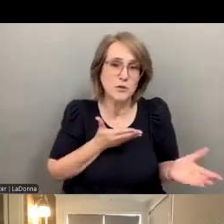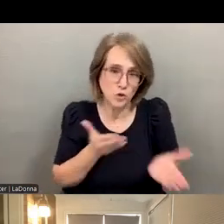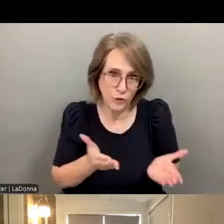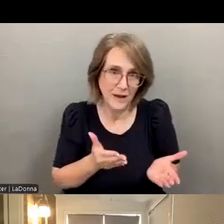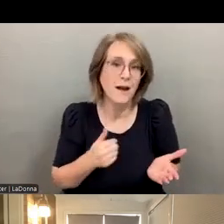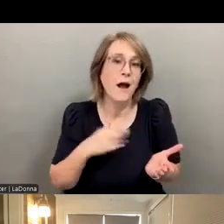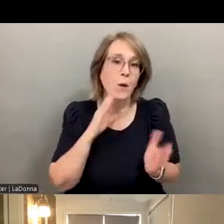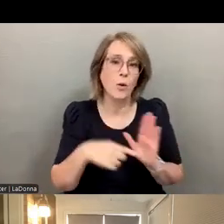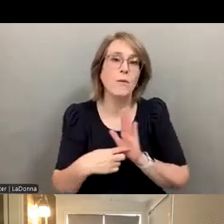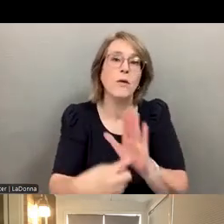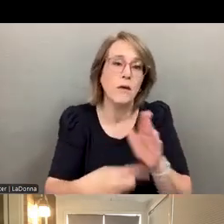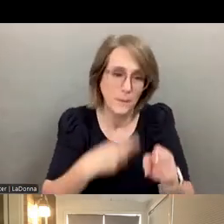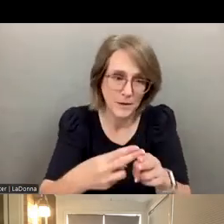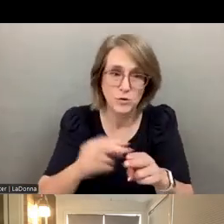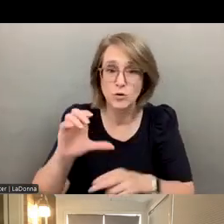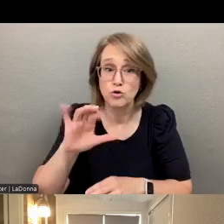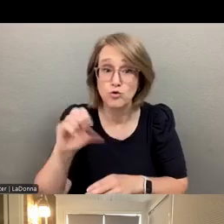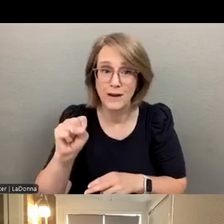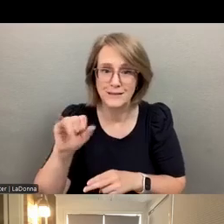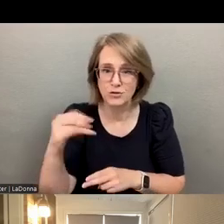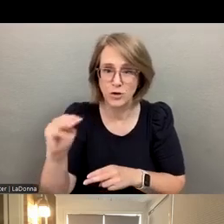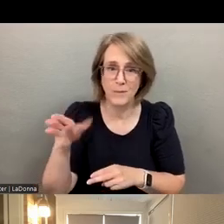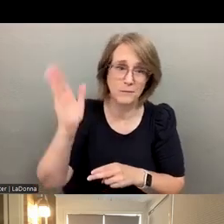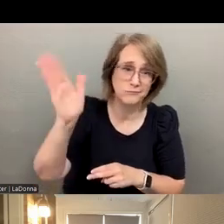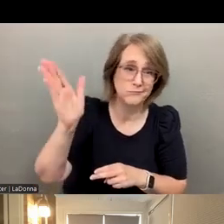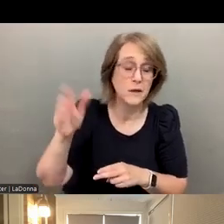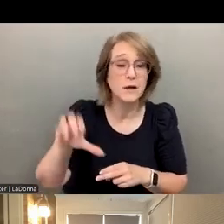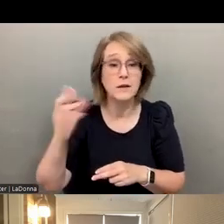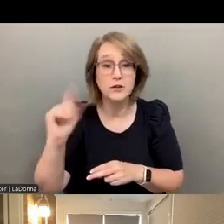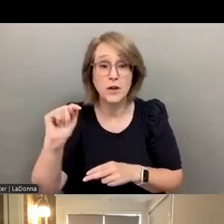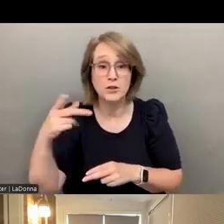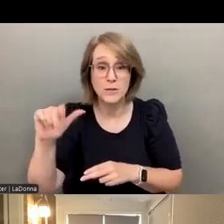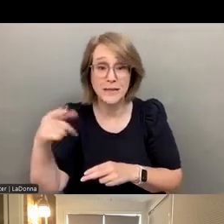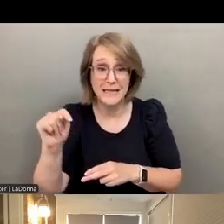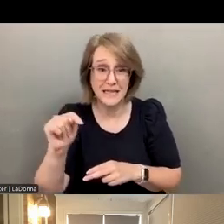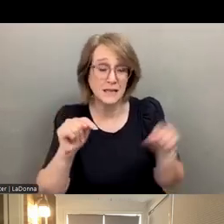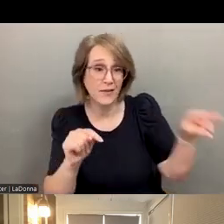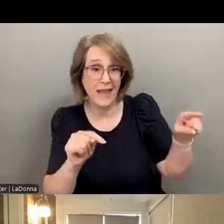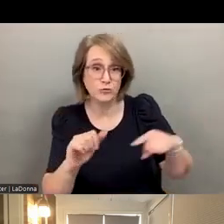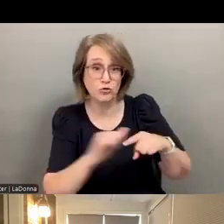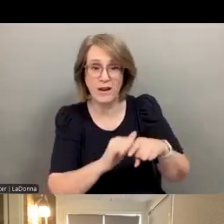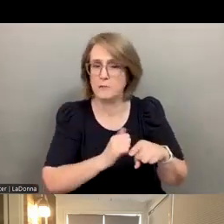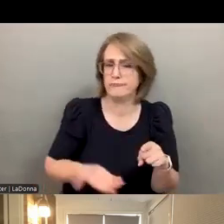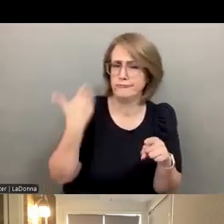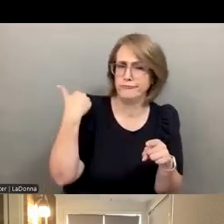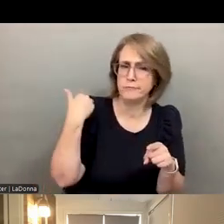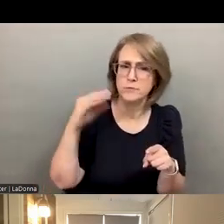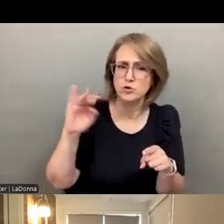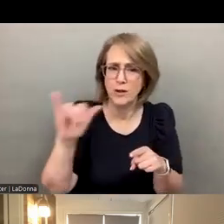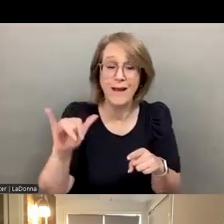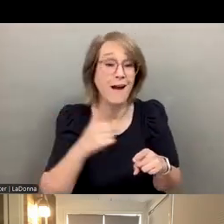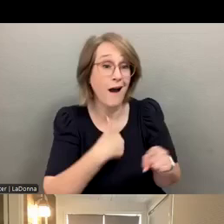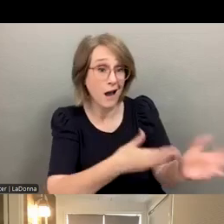people back to a crisis jam that I presented on how these chat GPTs are trained from July where I talked to